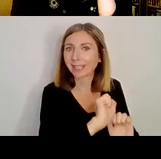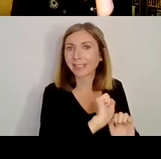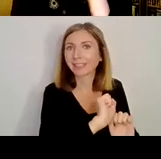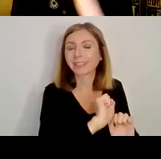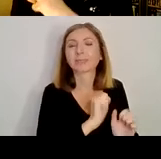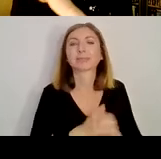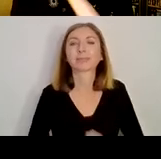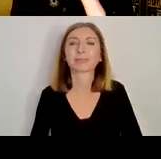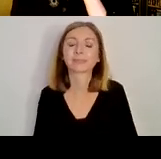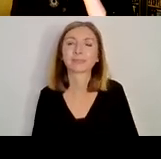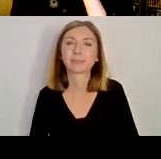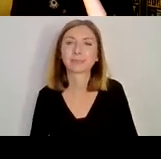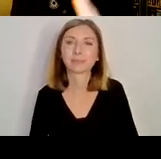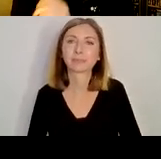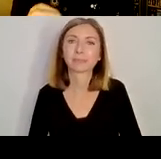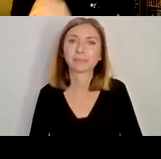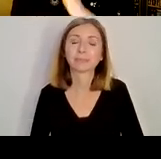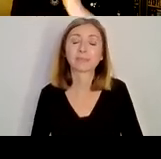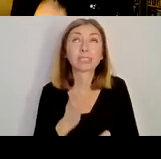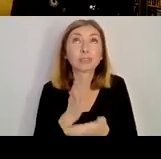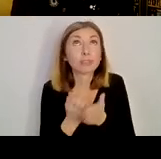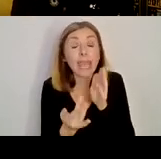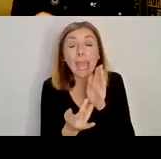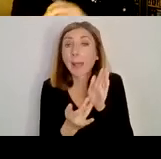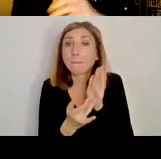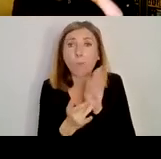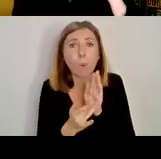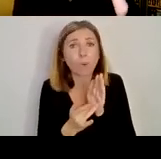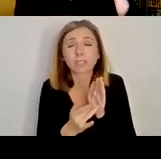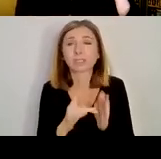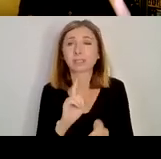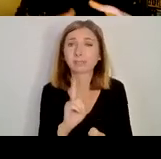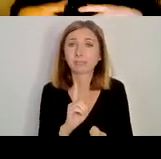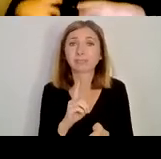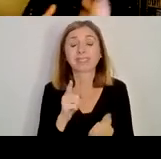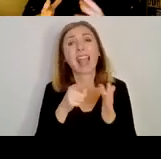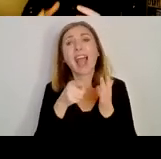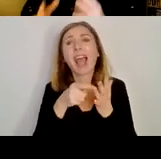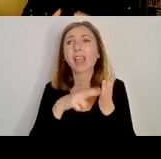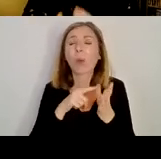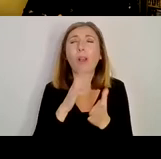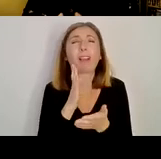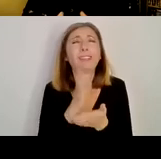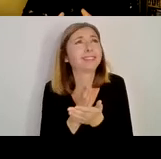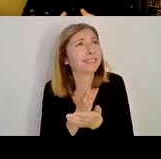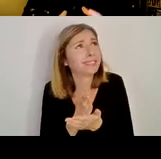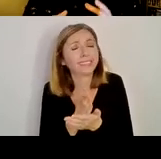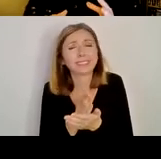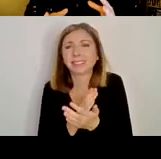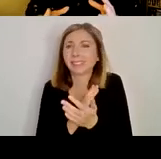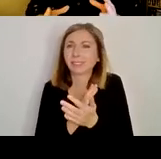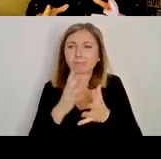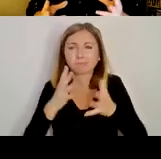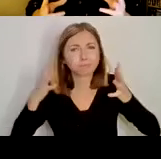But it's so important. It's so prominent. It's it's a church that produces so much